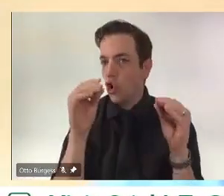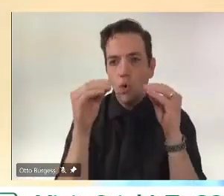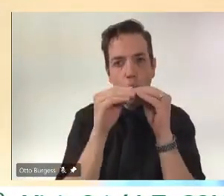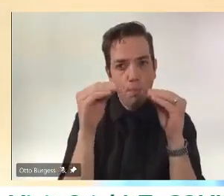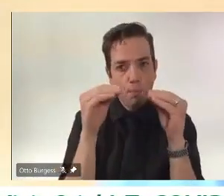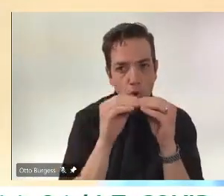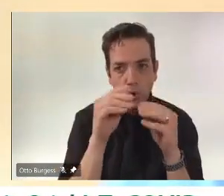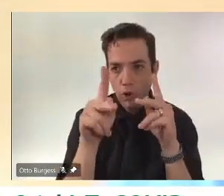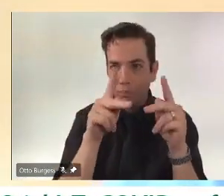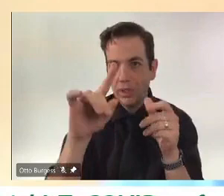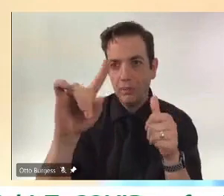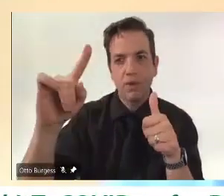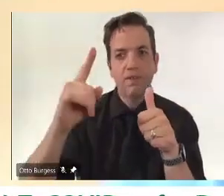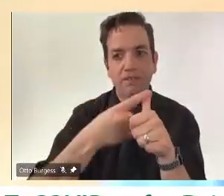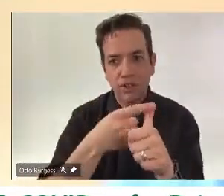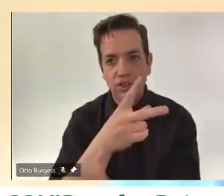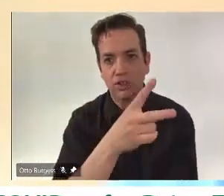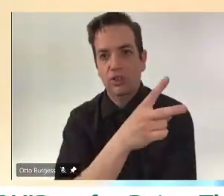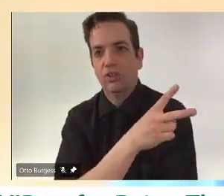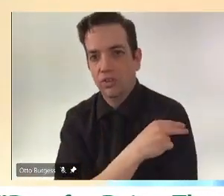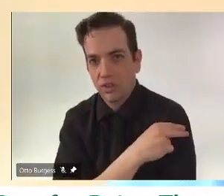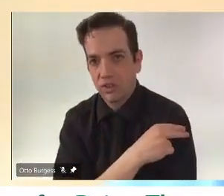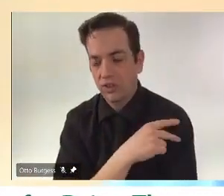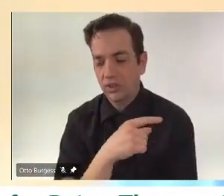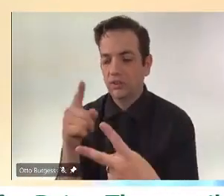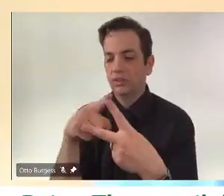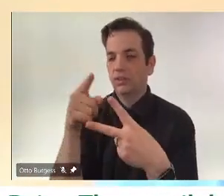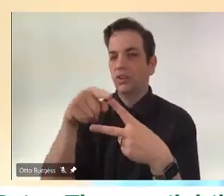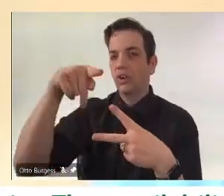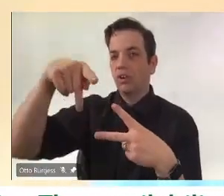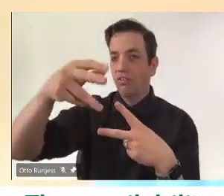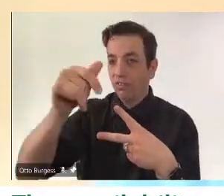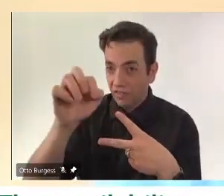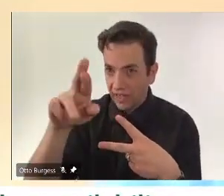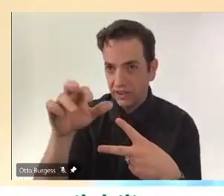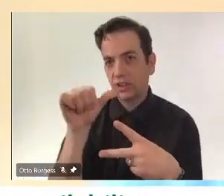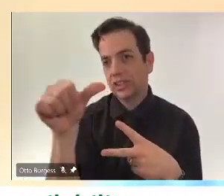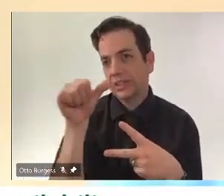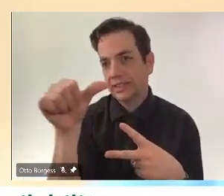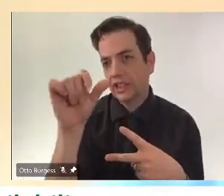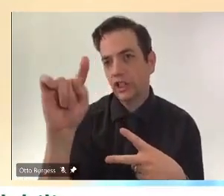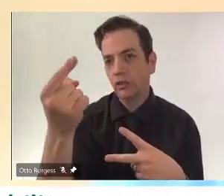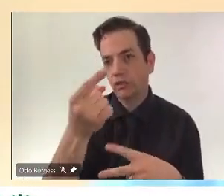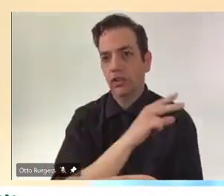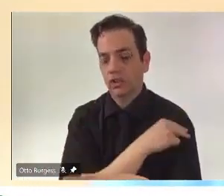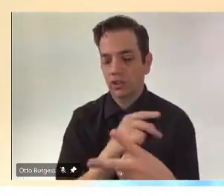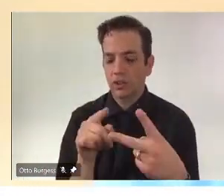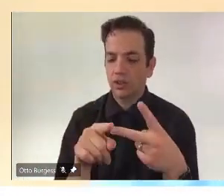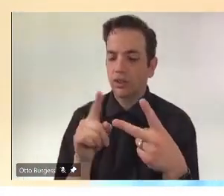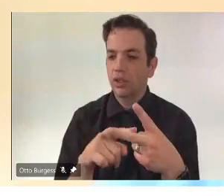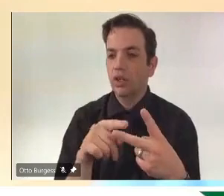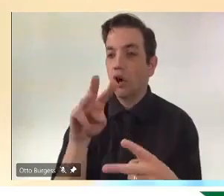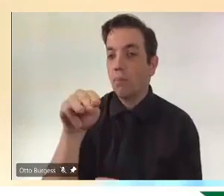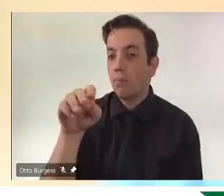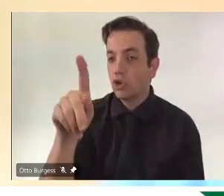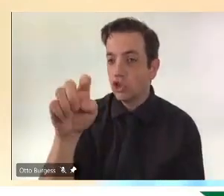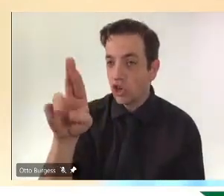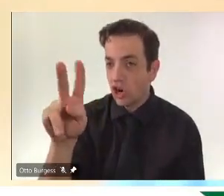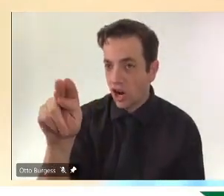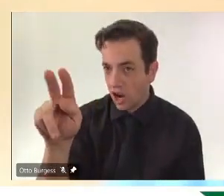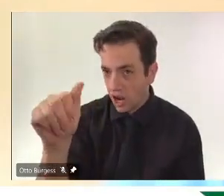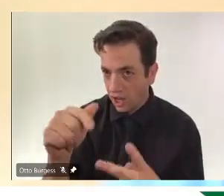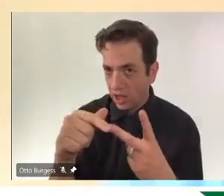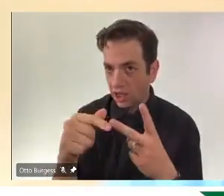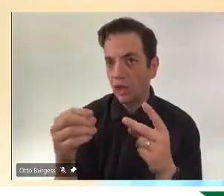of people who receiving Pfizer especially and Moderna is going up and up. So based on that, there is planning that there will be AstraZeneca available for